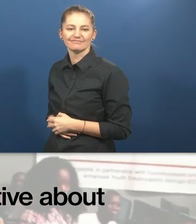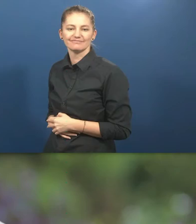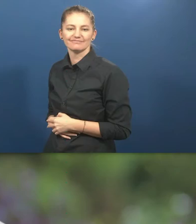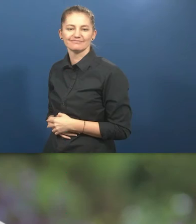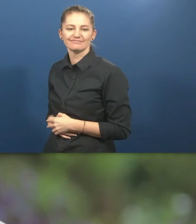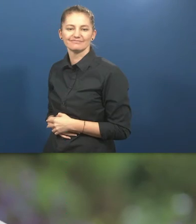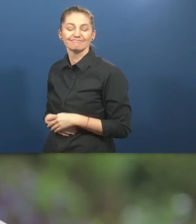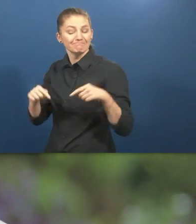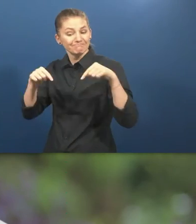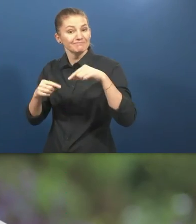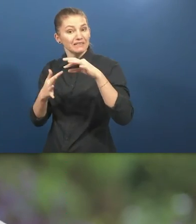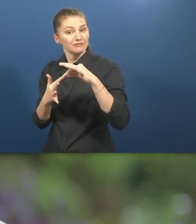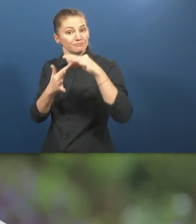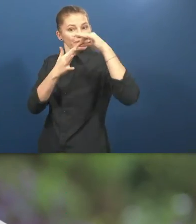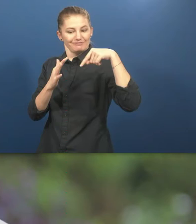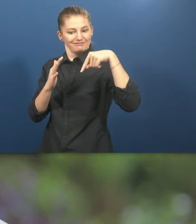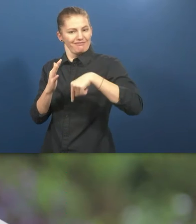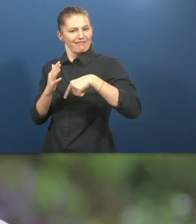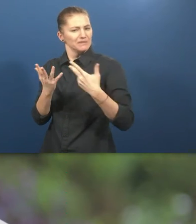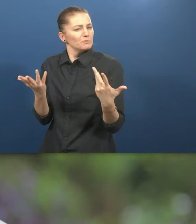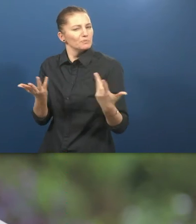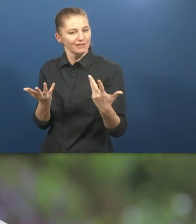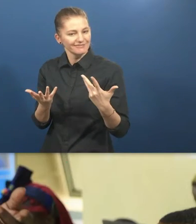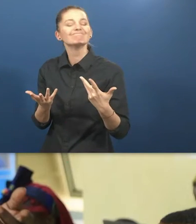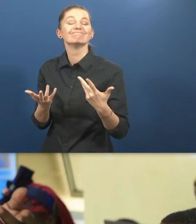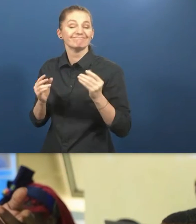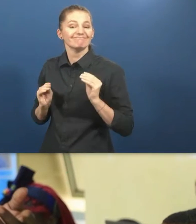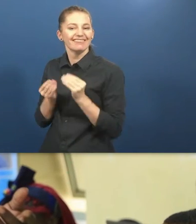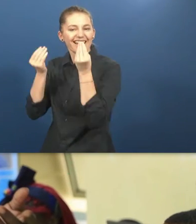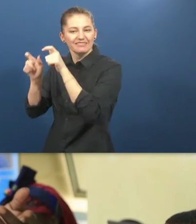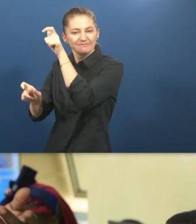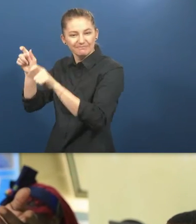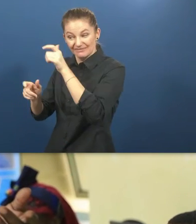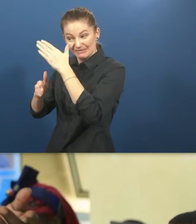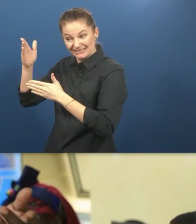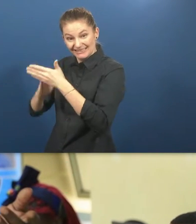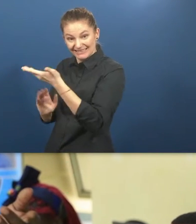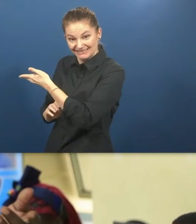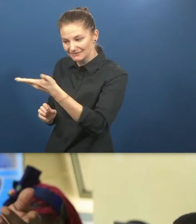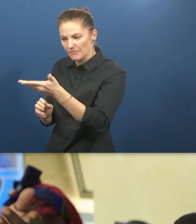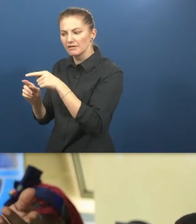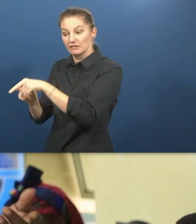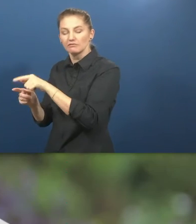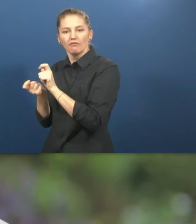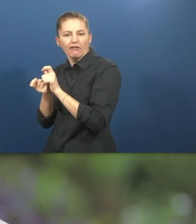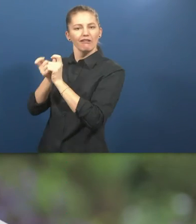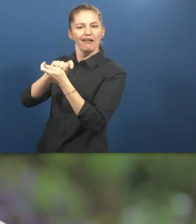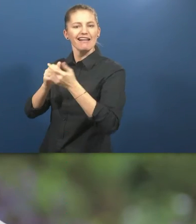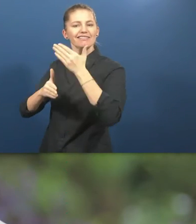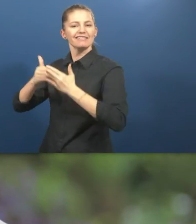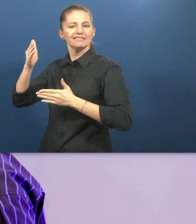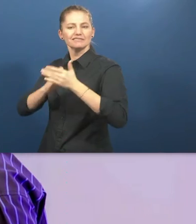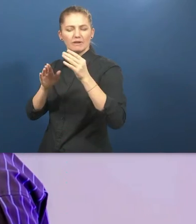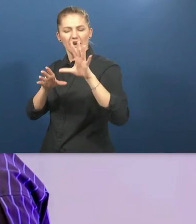What is unique about the initiative is the use of young people with disabilities as disability inclusion